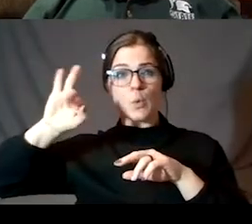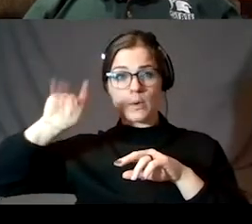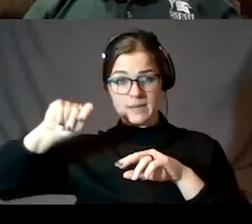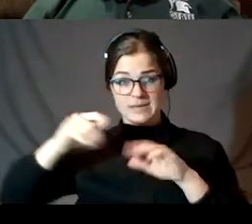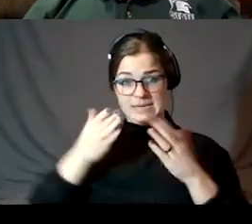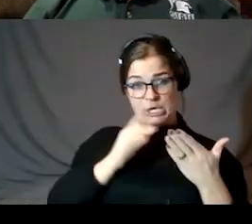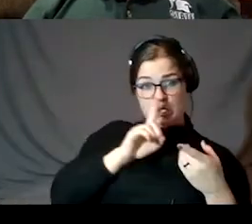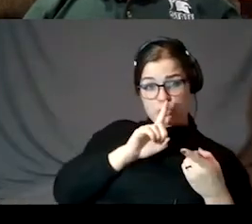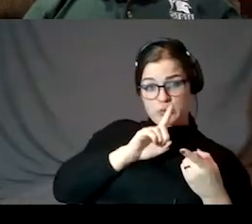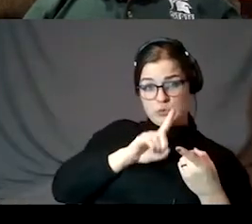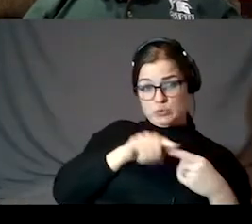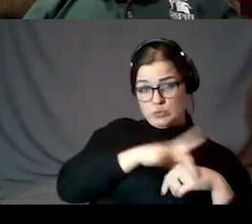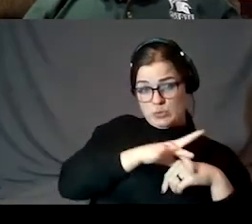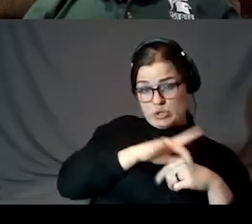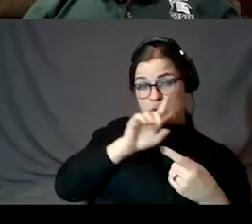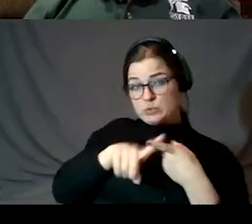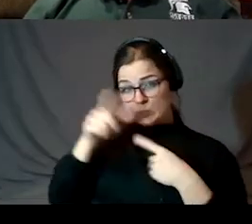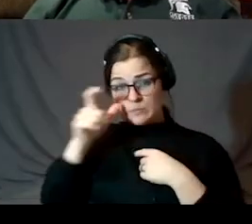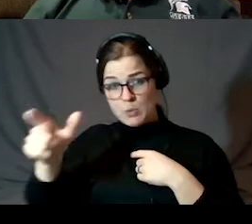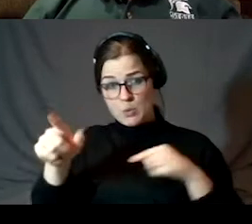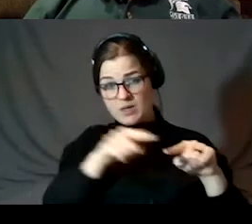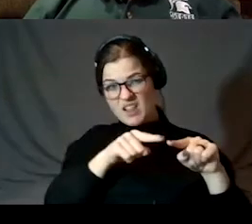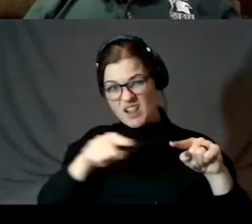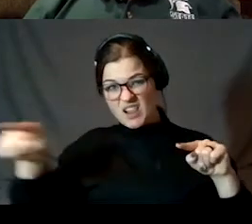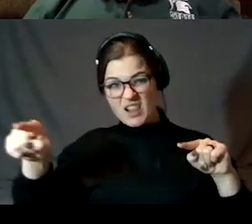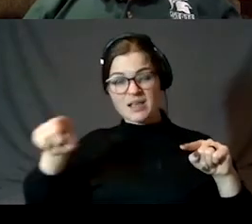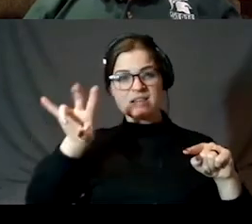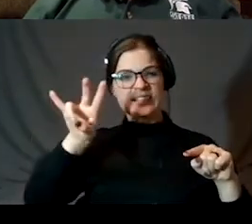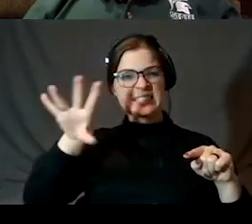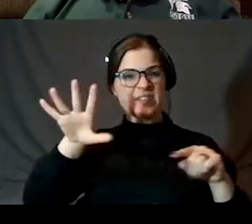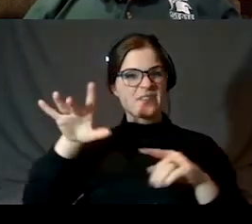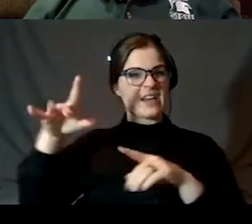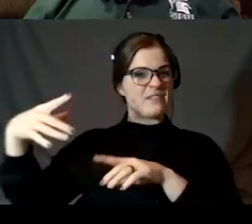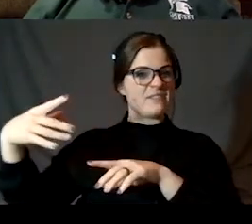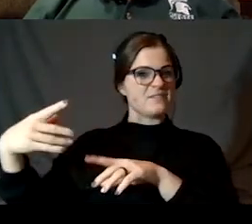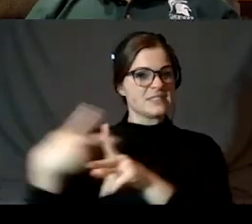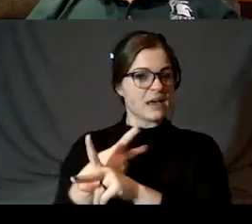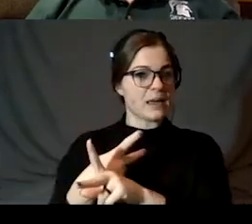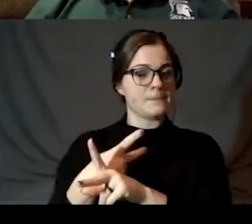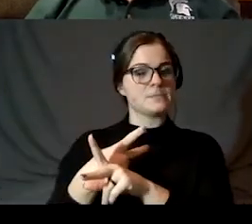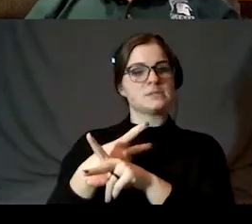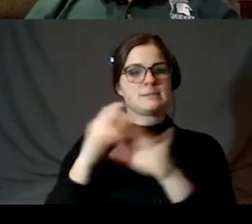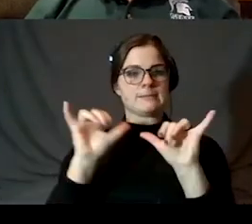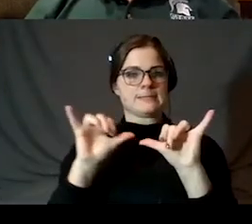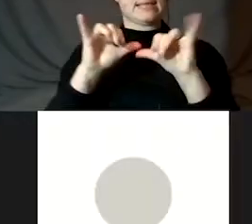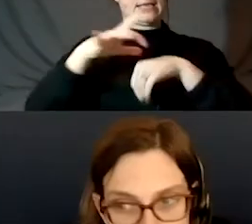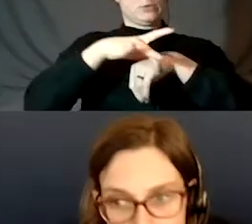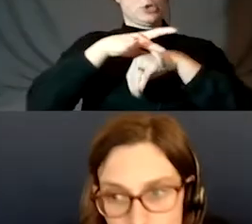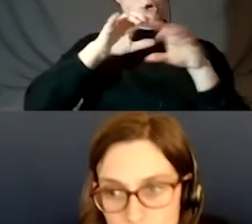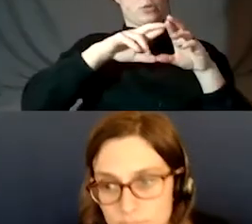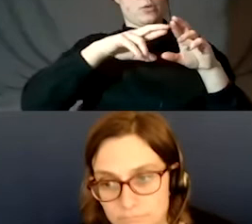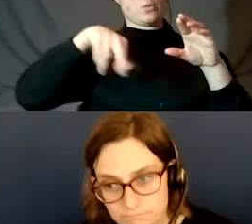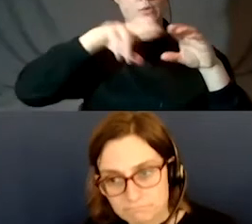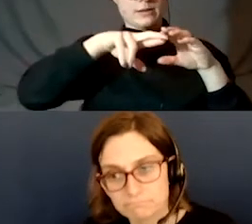this distance was about 75 times the radius of the earth. This